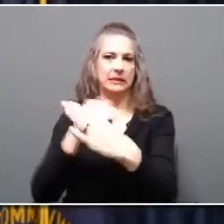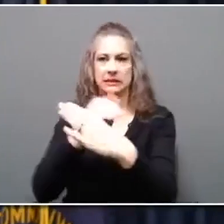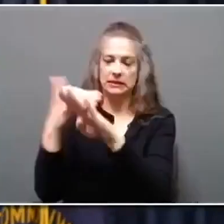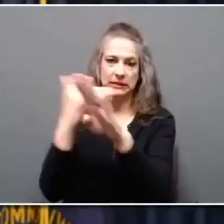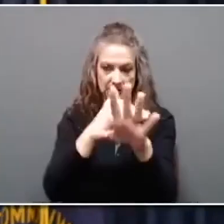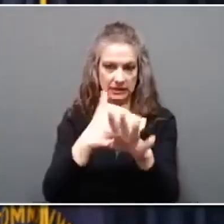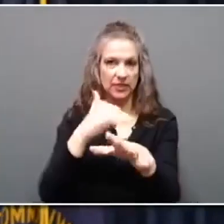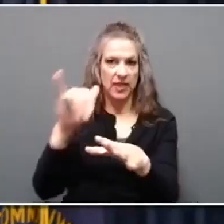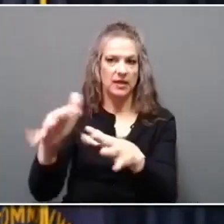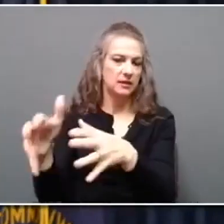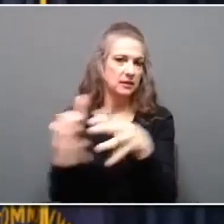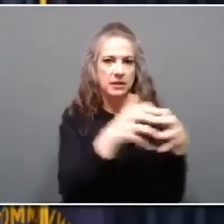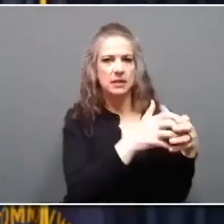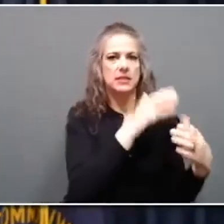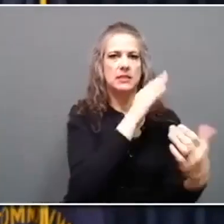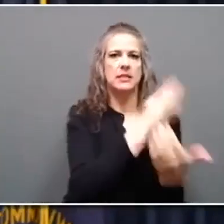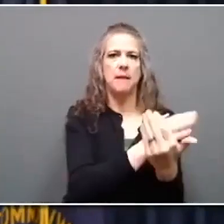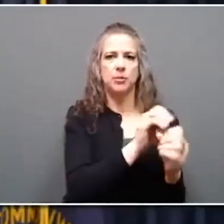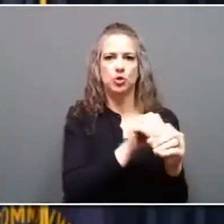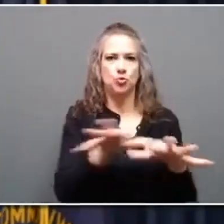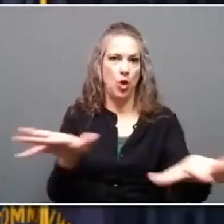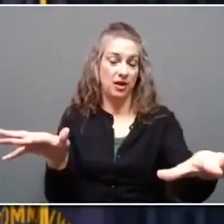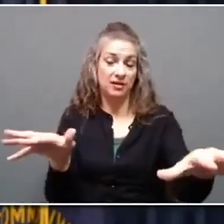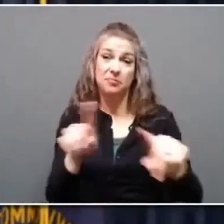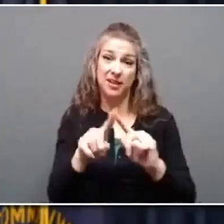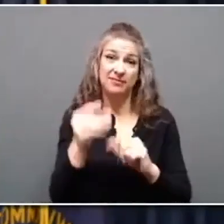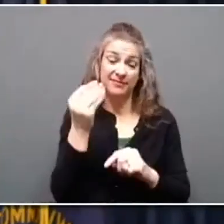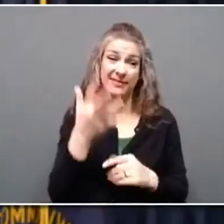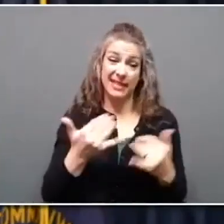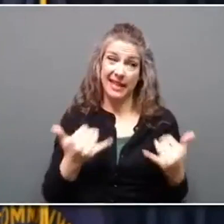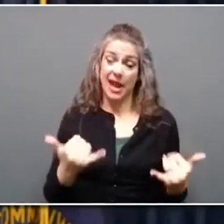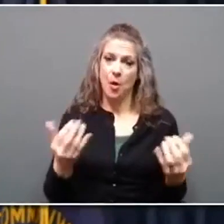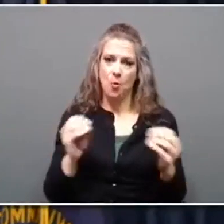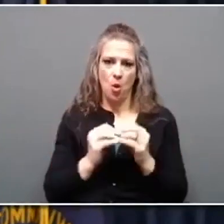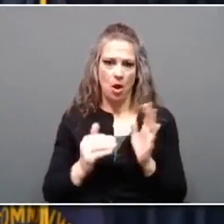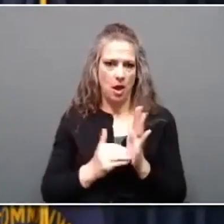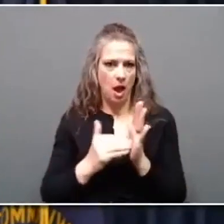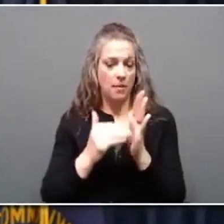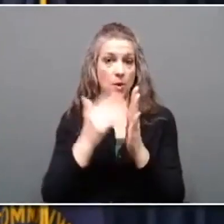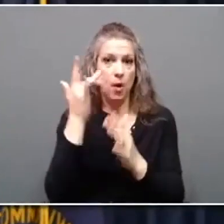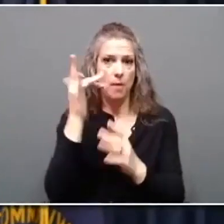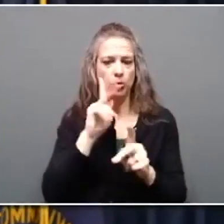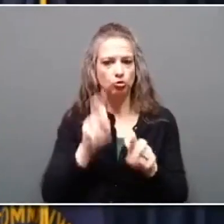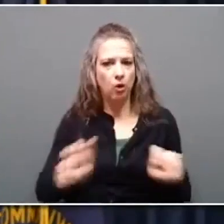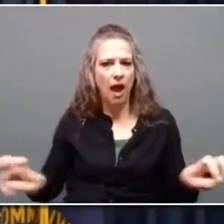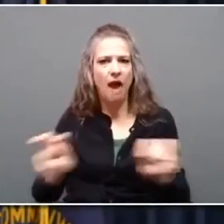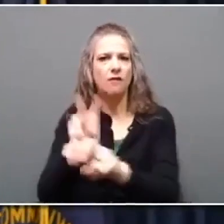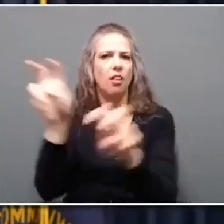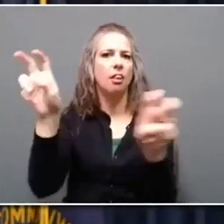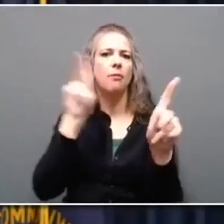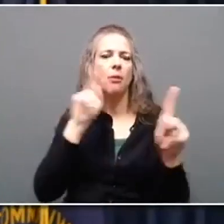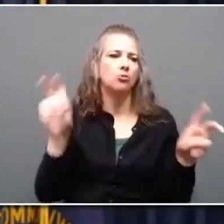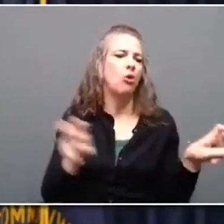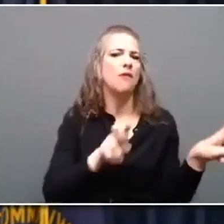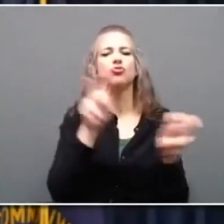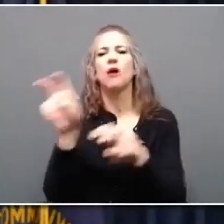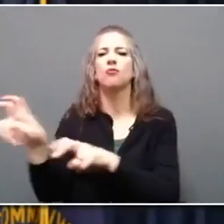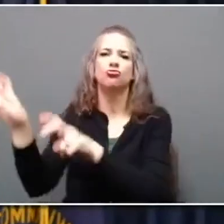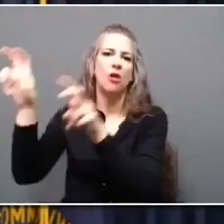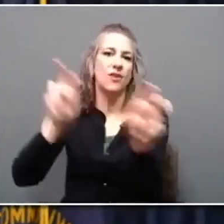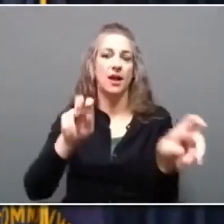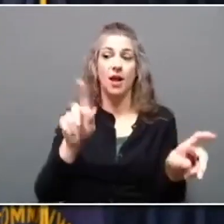the spread of that. But, folks, this is becoming more common, and because people travel a lot and are portable in ways that weren't